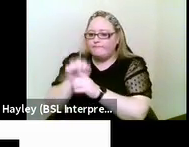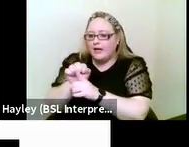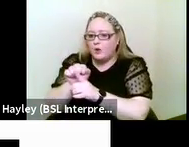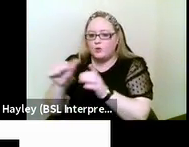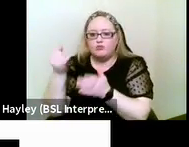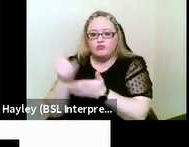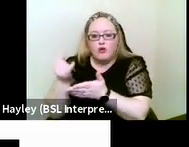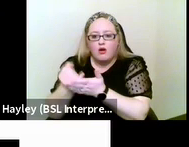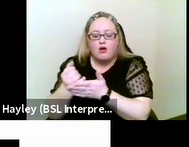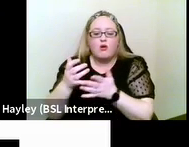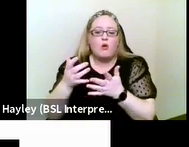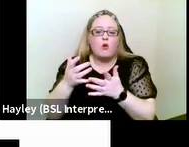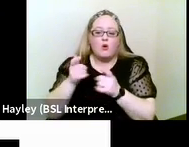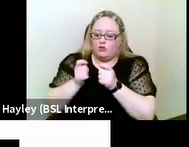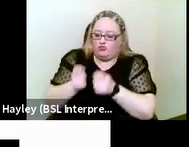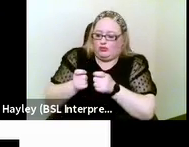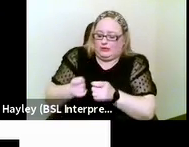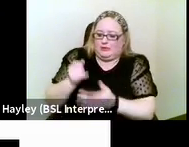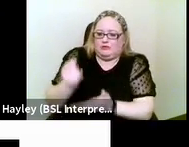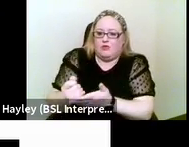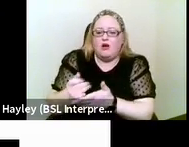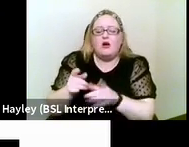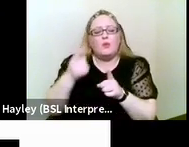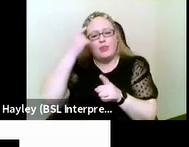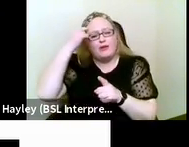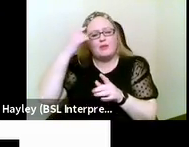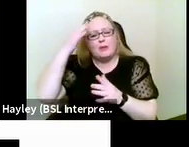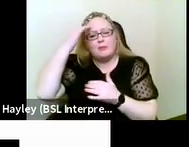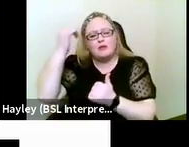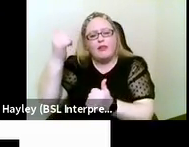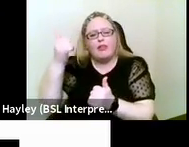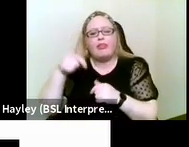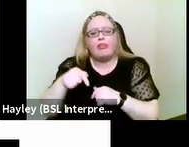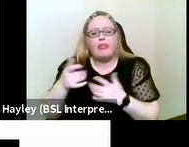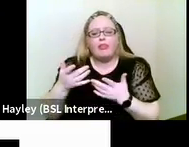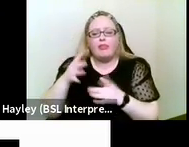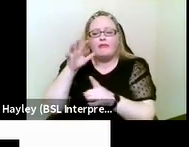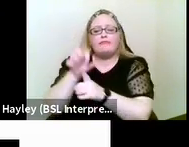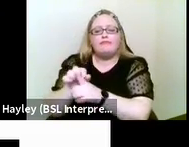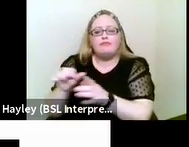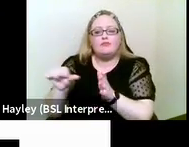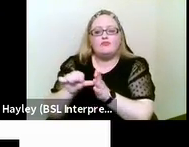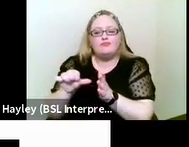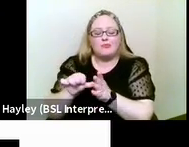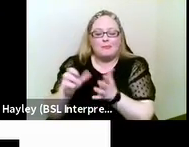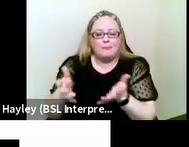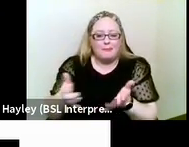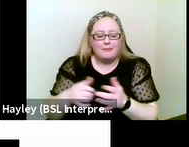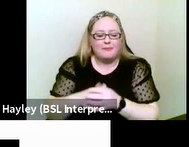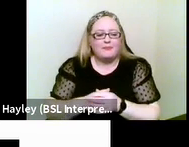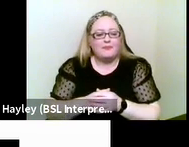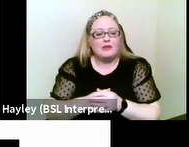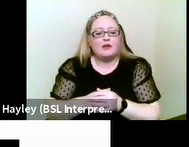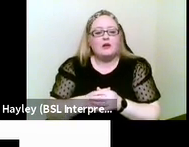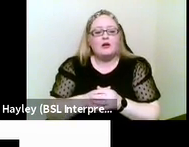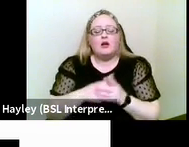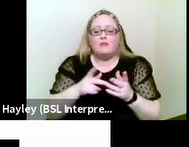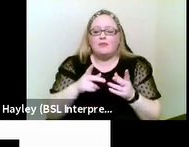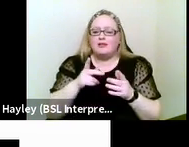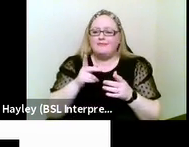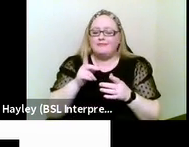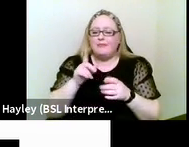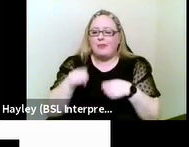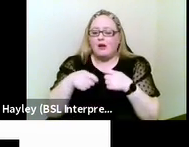in a mental health context and reduced involvement in decision making. And queries raised